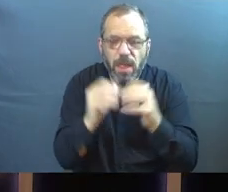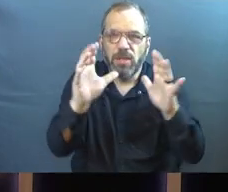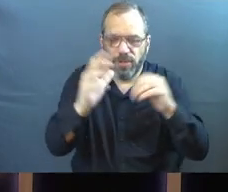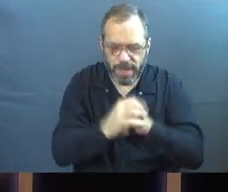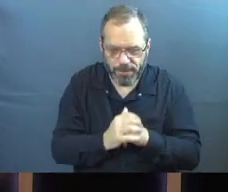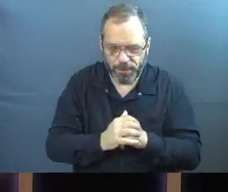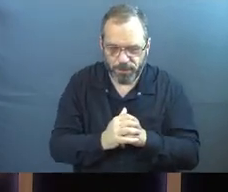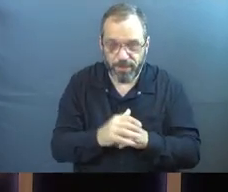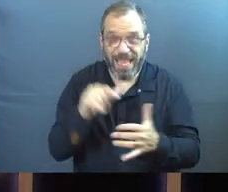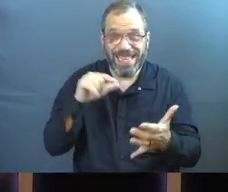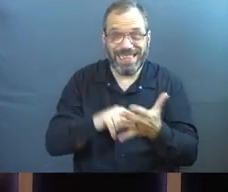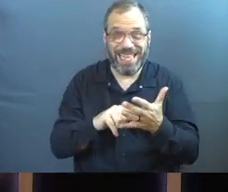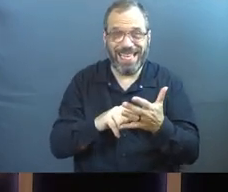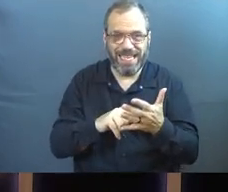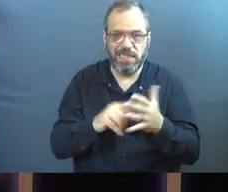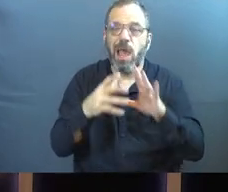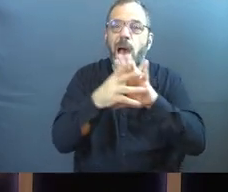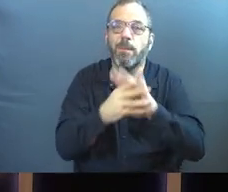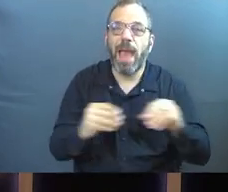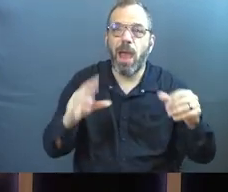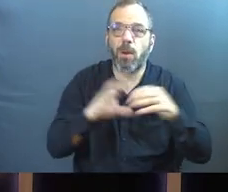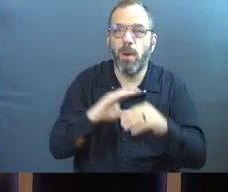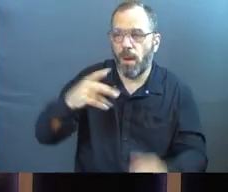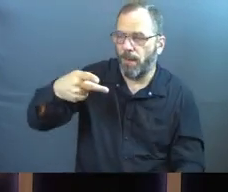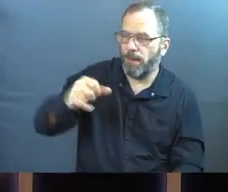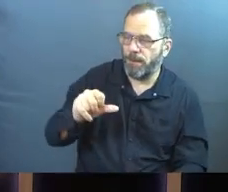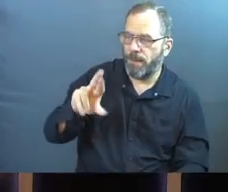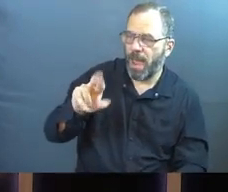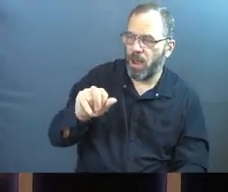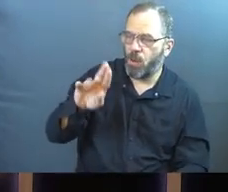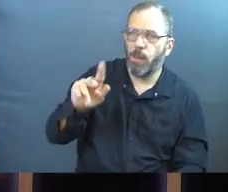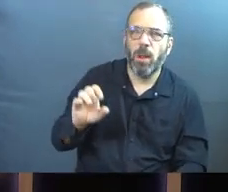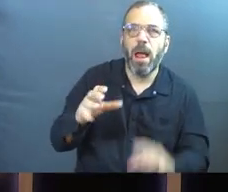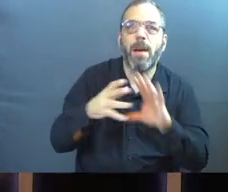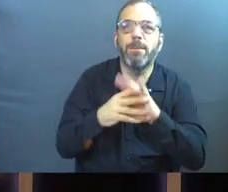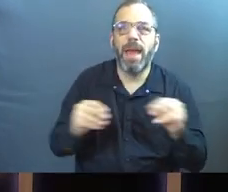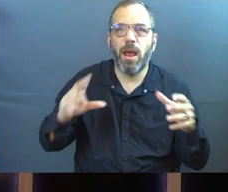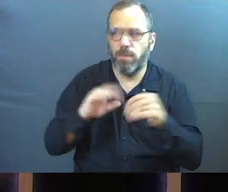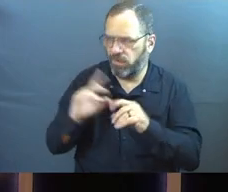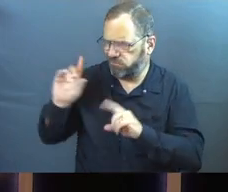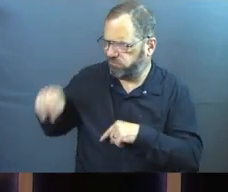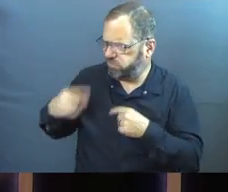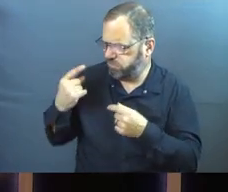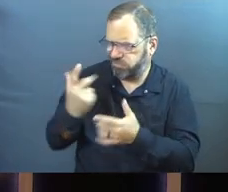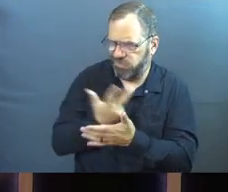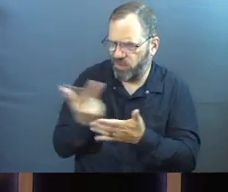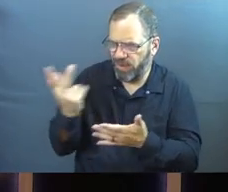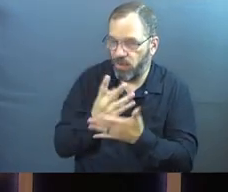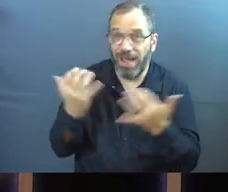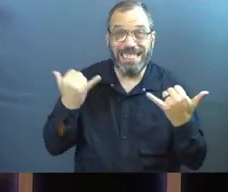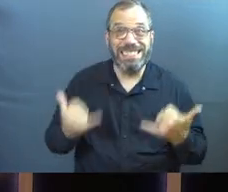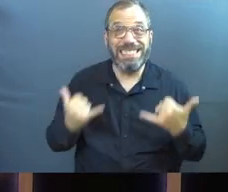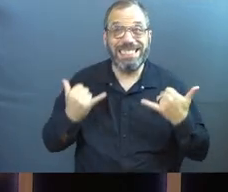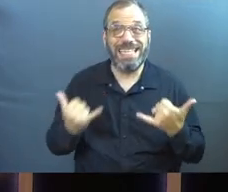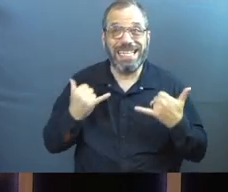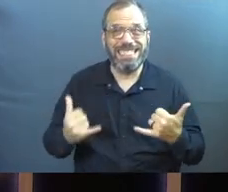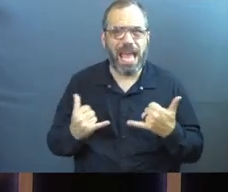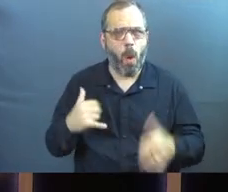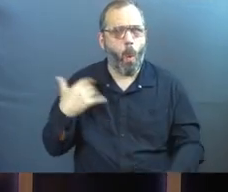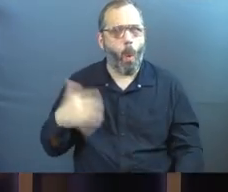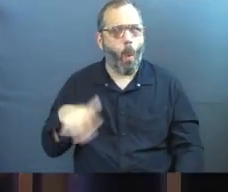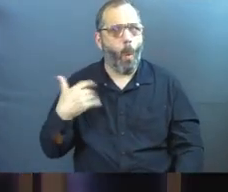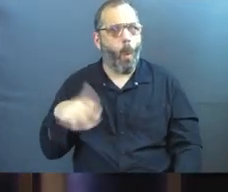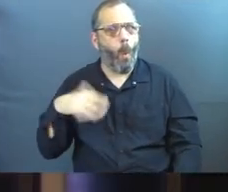we go into this next parable, we've been in the parables of Jesus Christ for the last several weeks. Today's parable is a